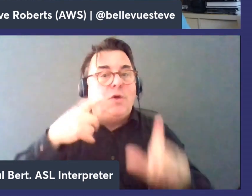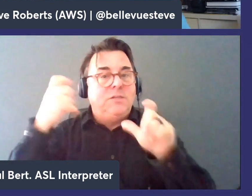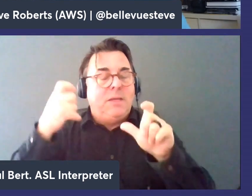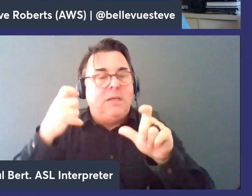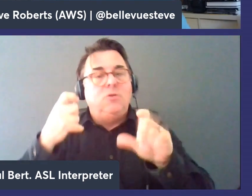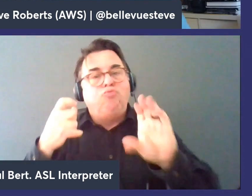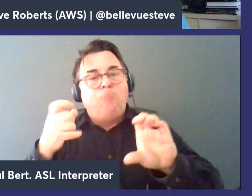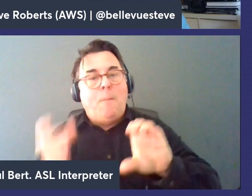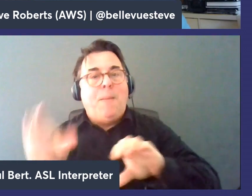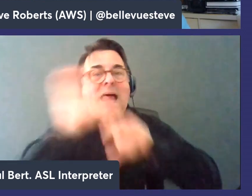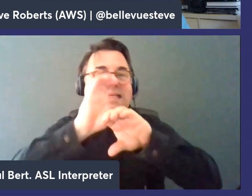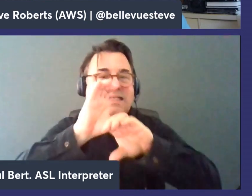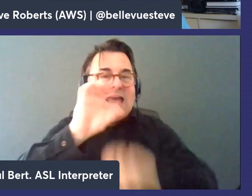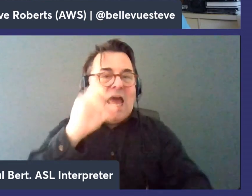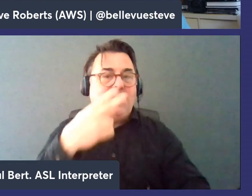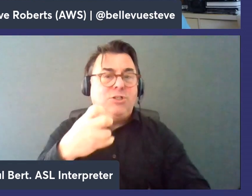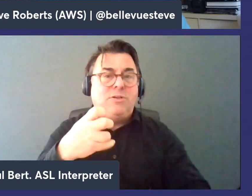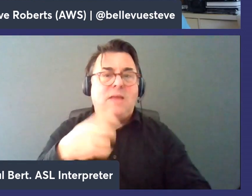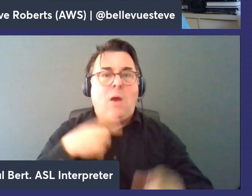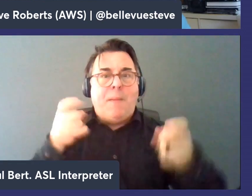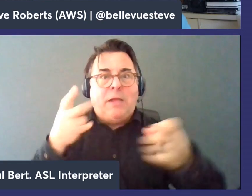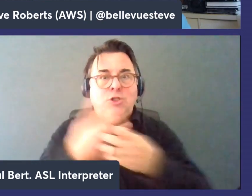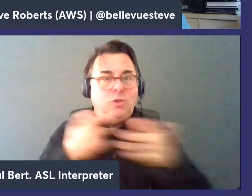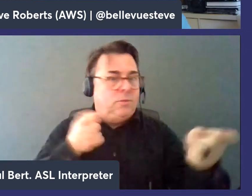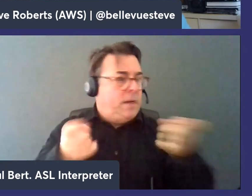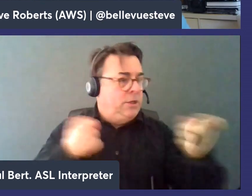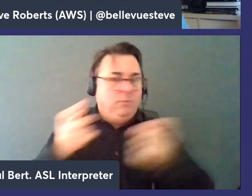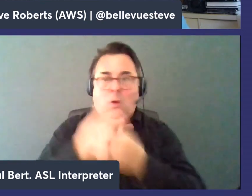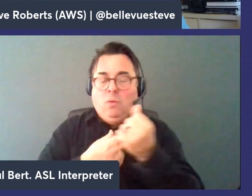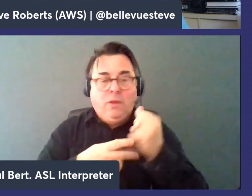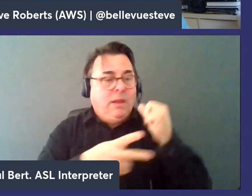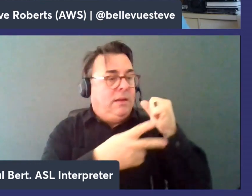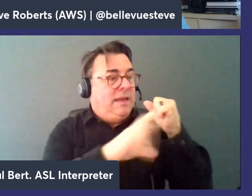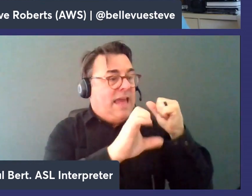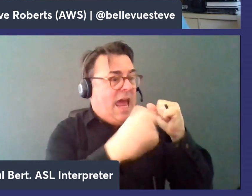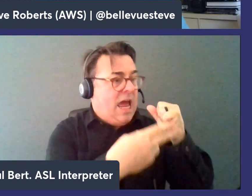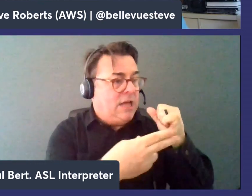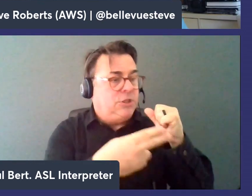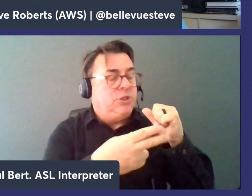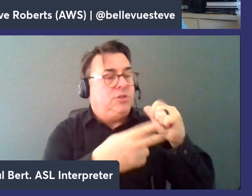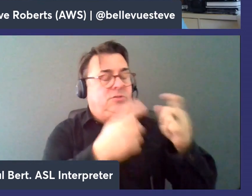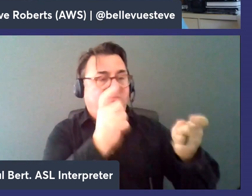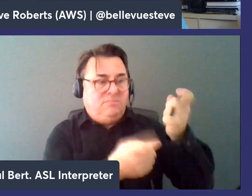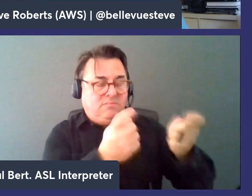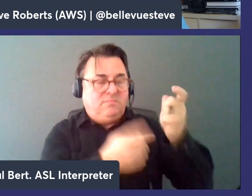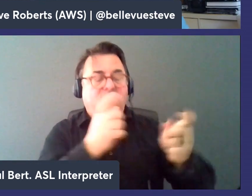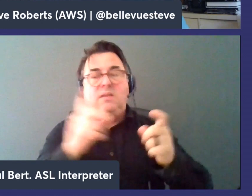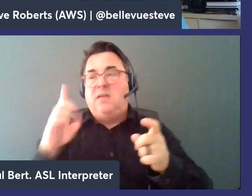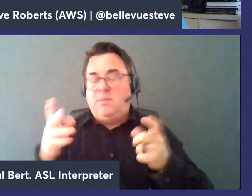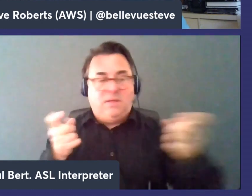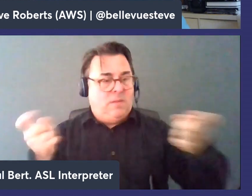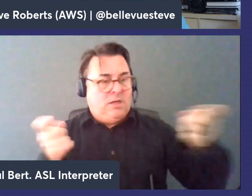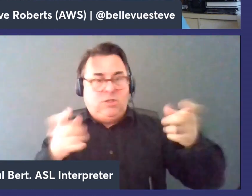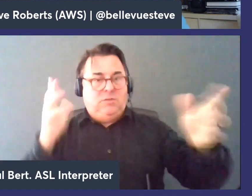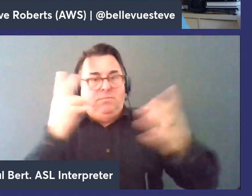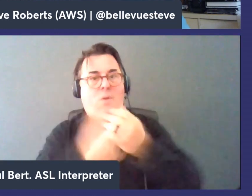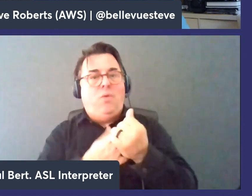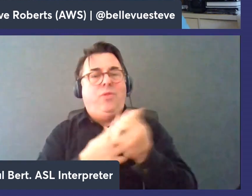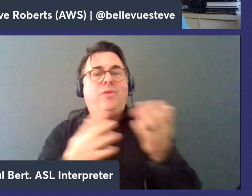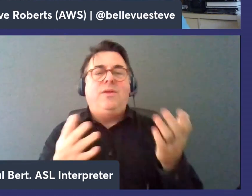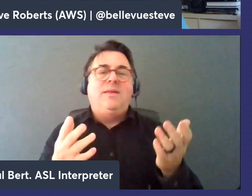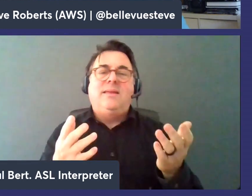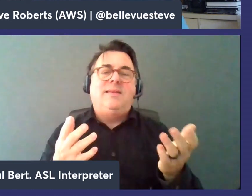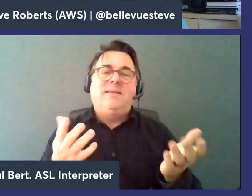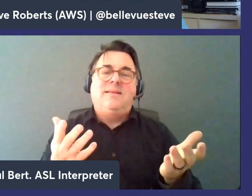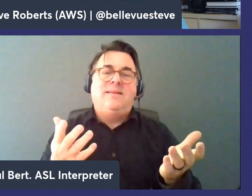uh and now you've got to manage two services you've got a cache so you've got to manage and operationalize that and you've got a database and you need database administrators to